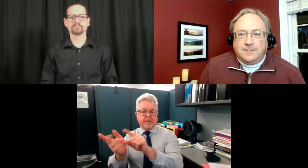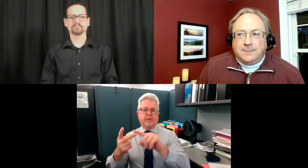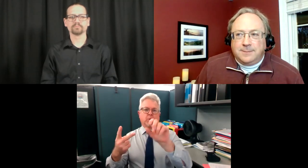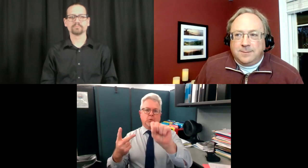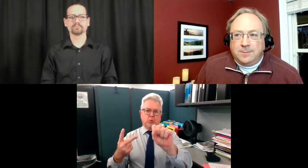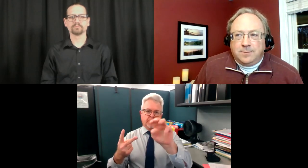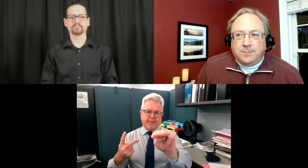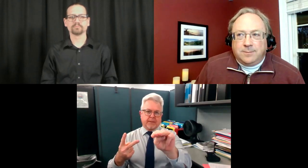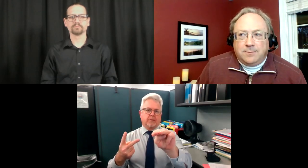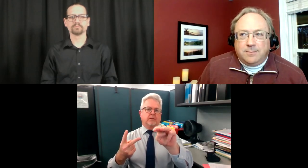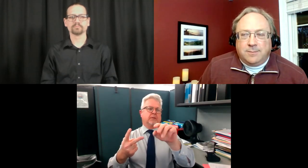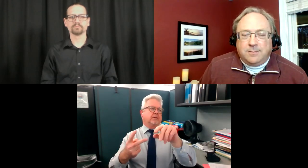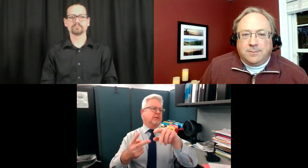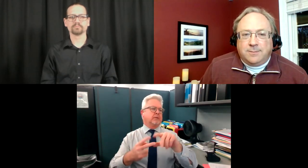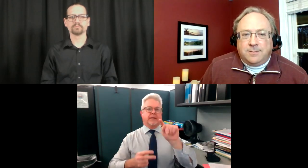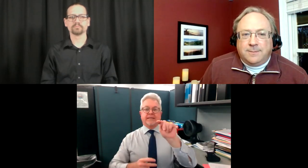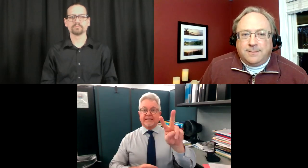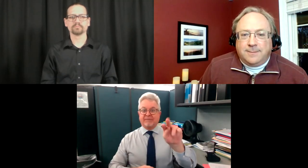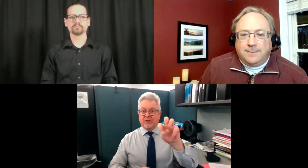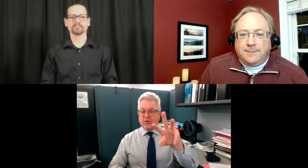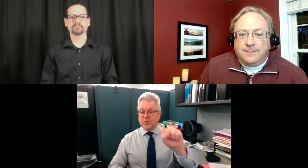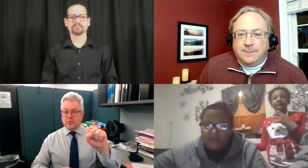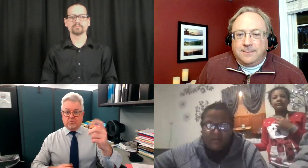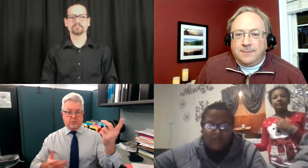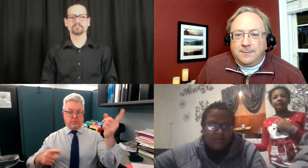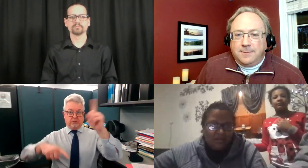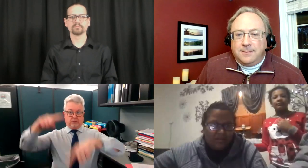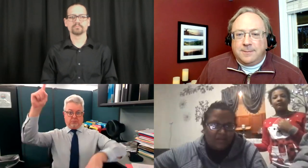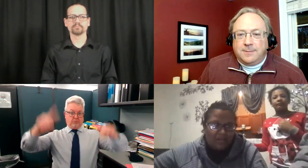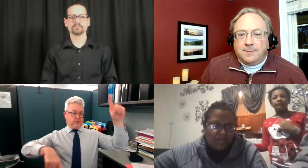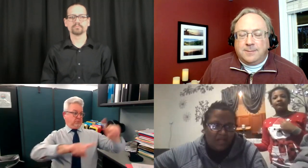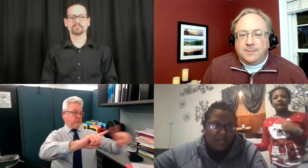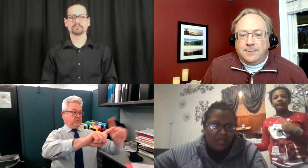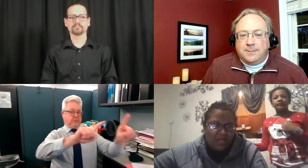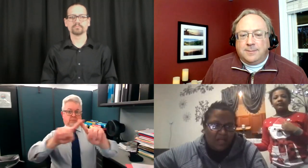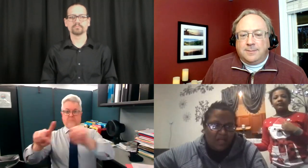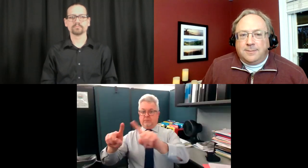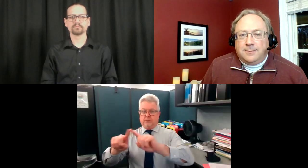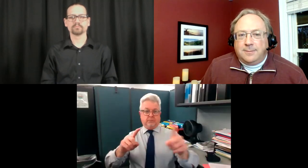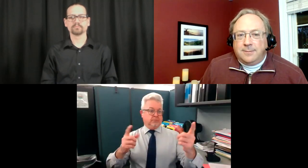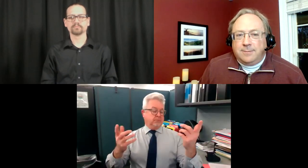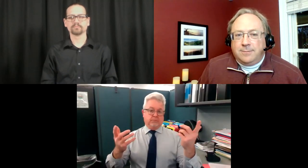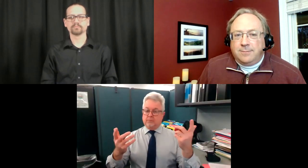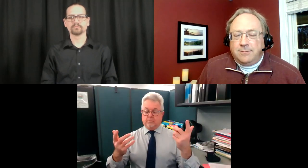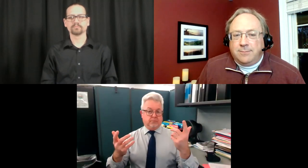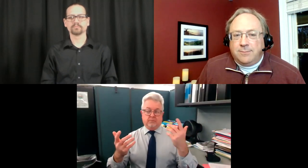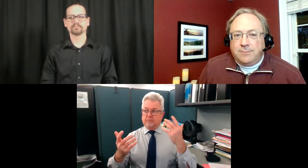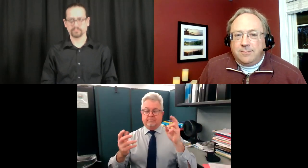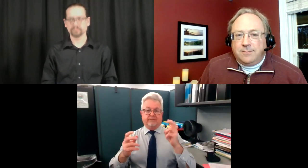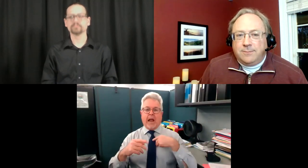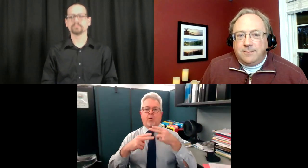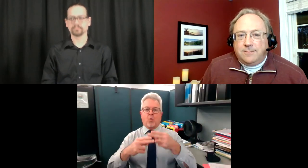that's been online and the propaganda that's been in the newspaper you know radio stations and news i've all